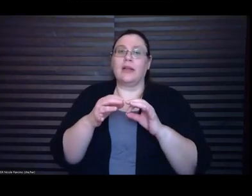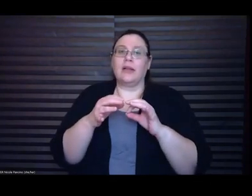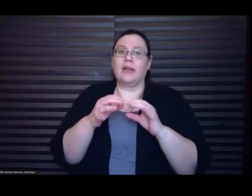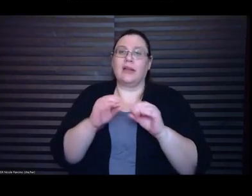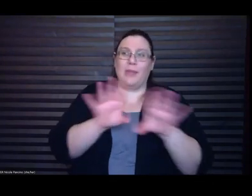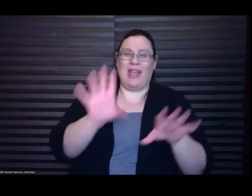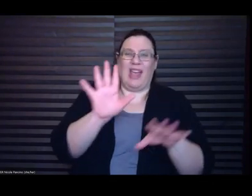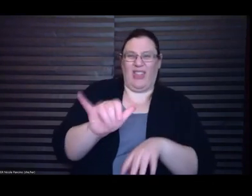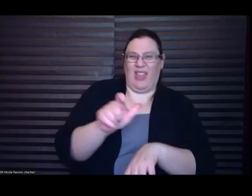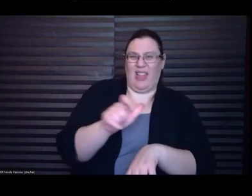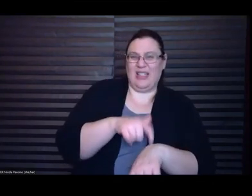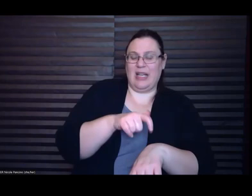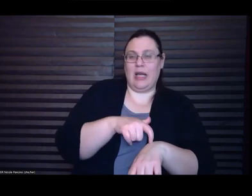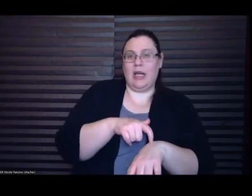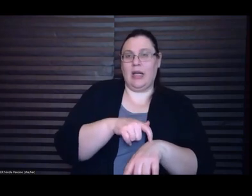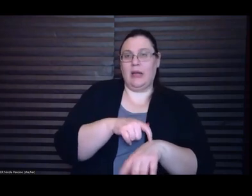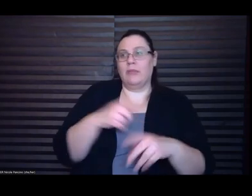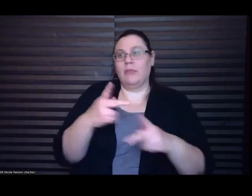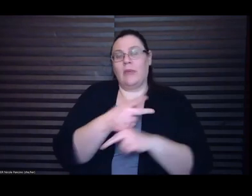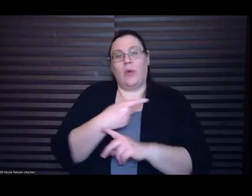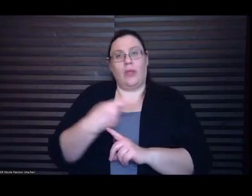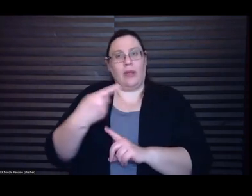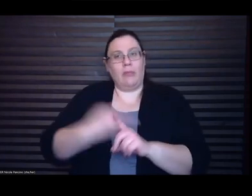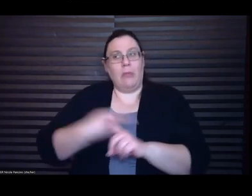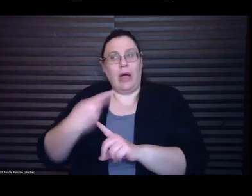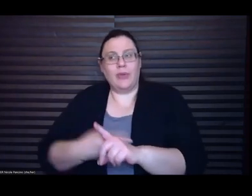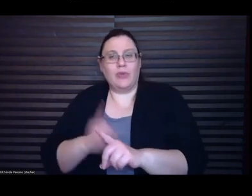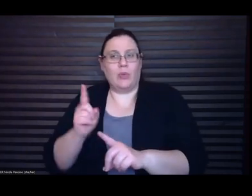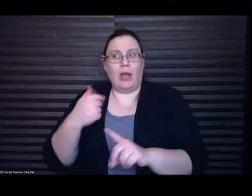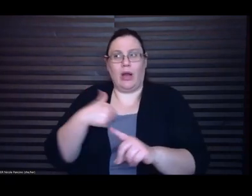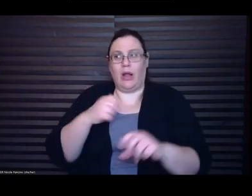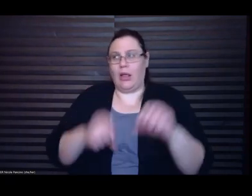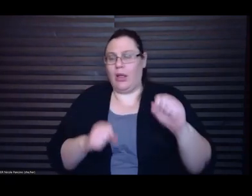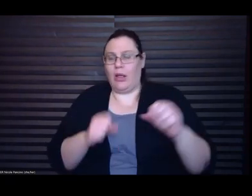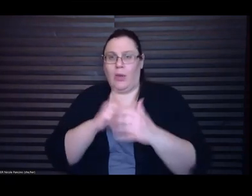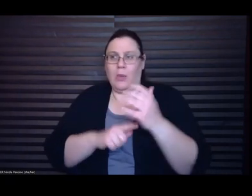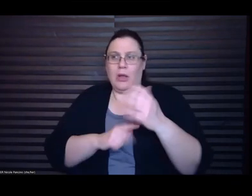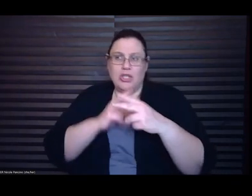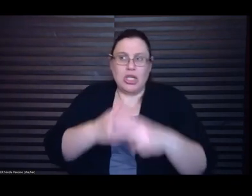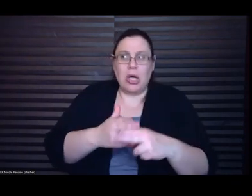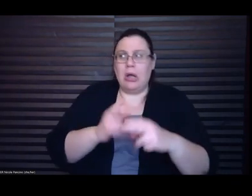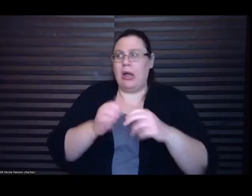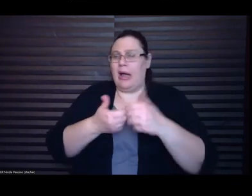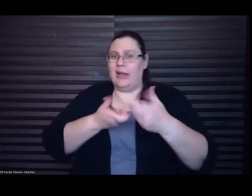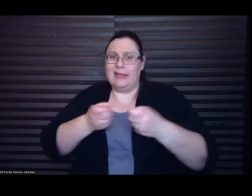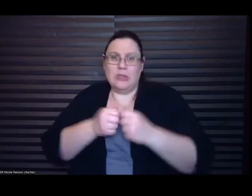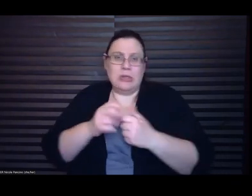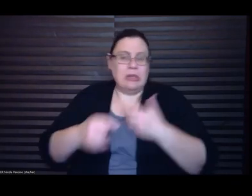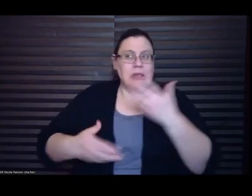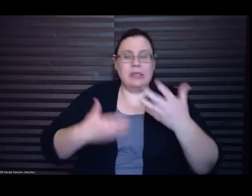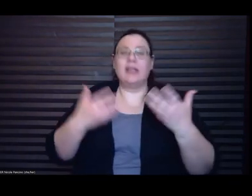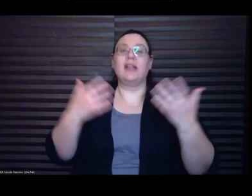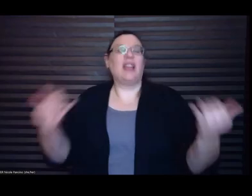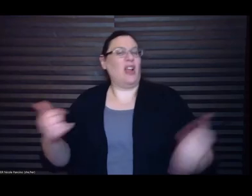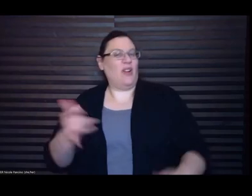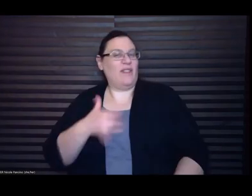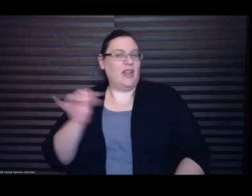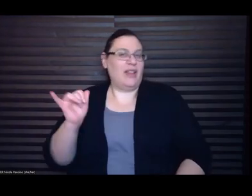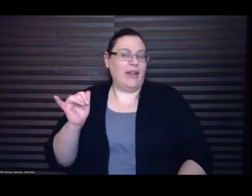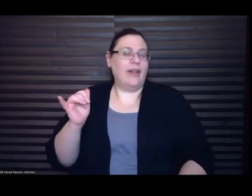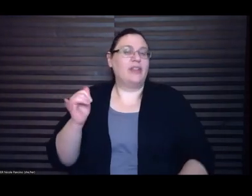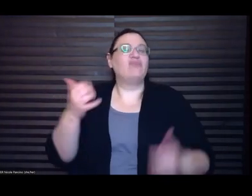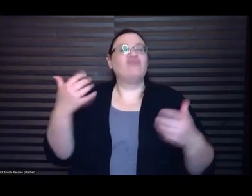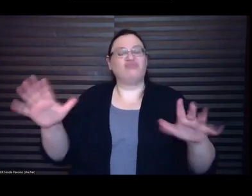what to call it how to grapple with it um now I feel like kind of like we have a system um but I